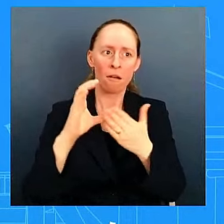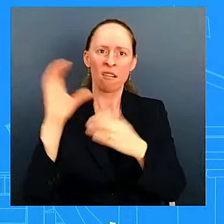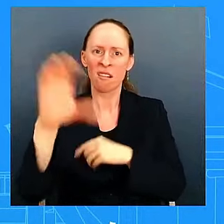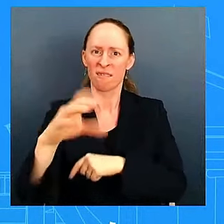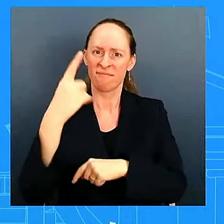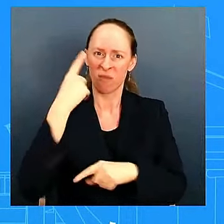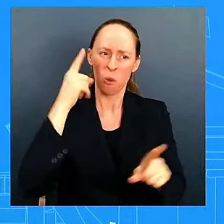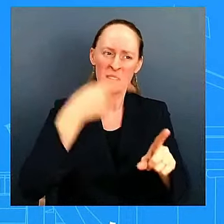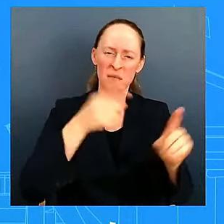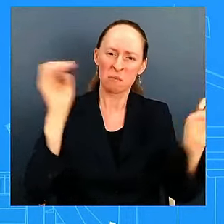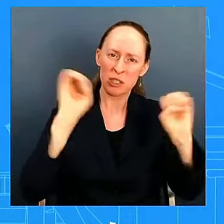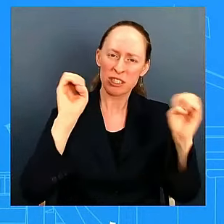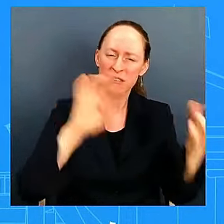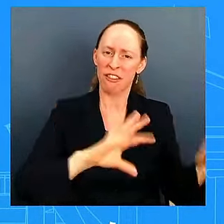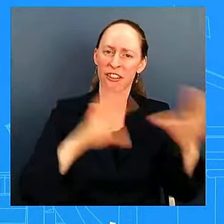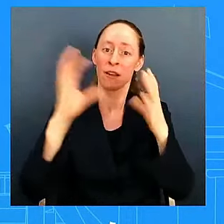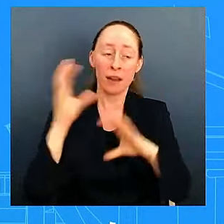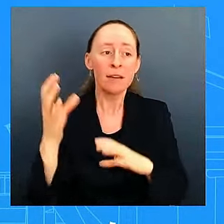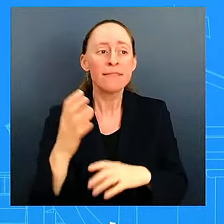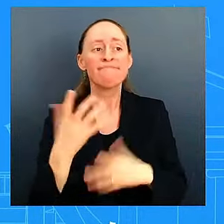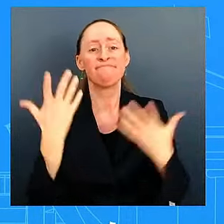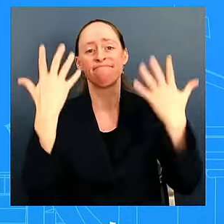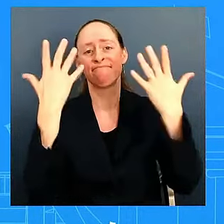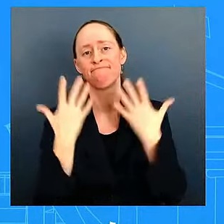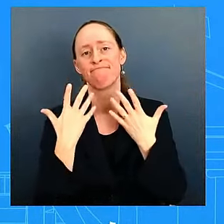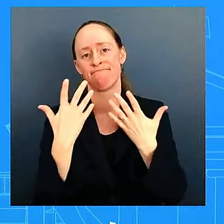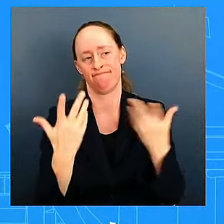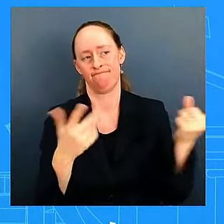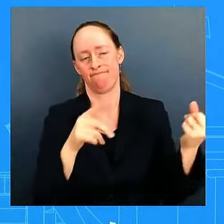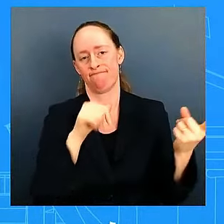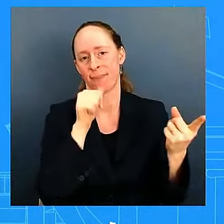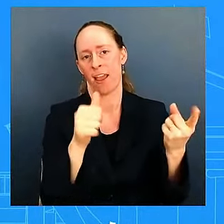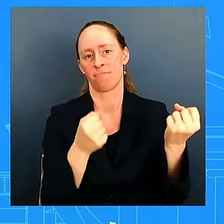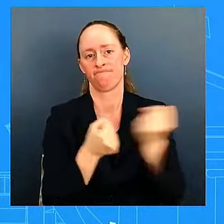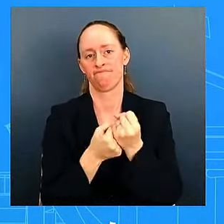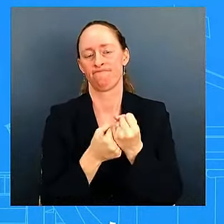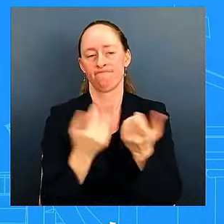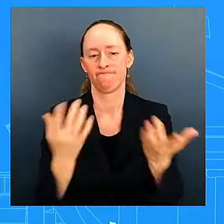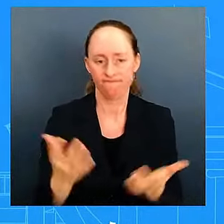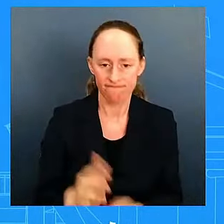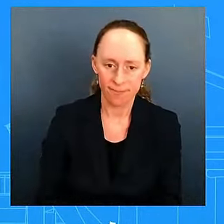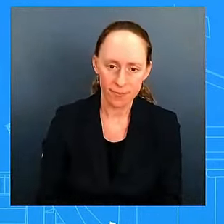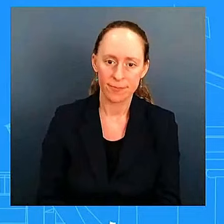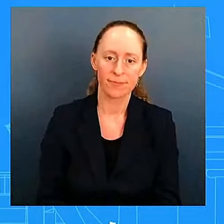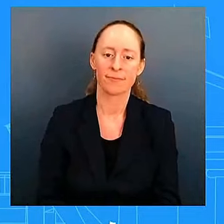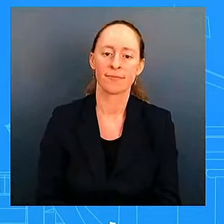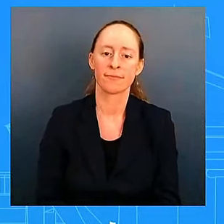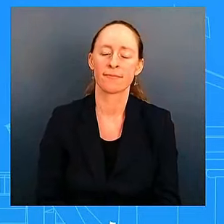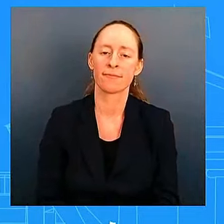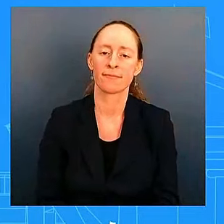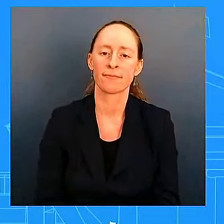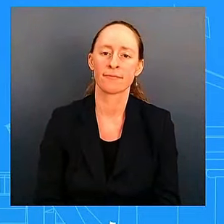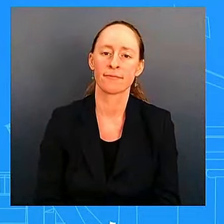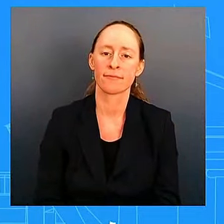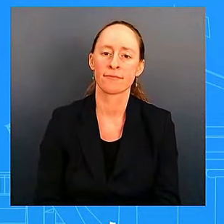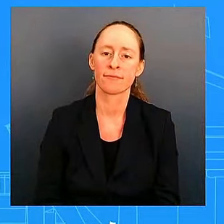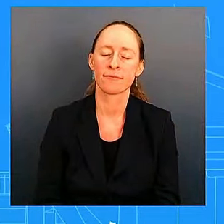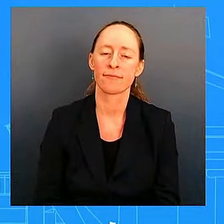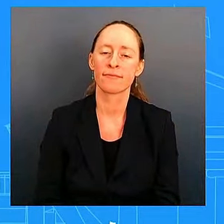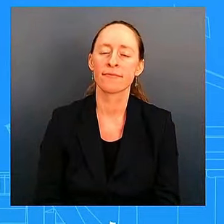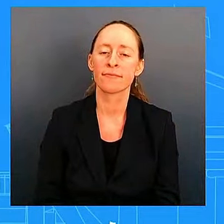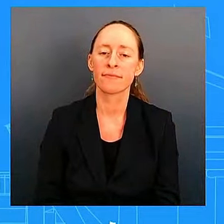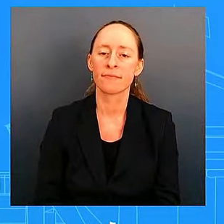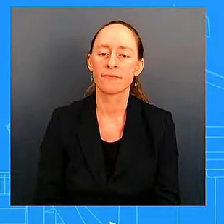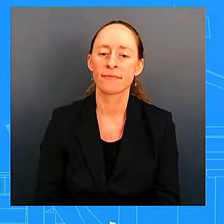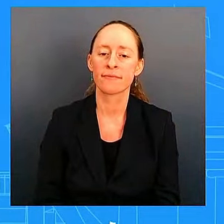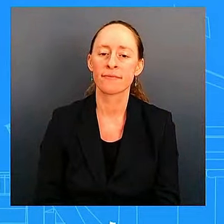disappointed to see that okay right behind yeah if uh he does decide to ask for a supplemental will he have to call congress back or